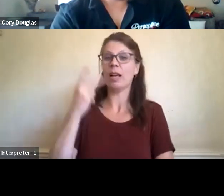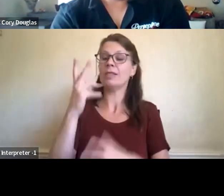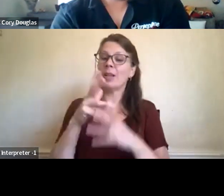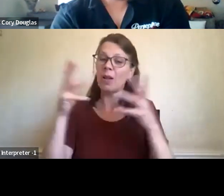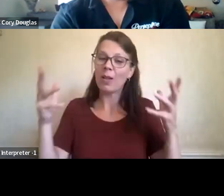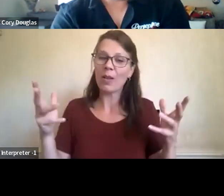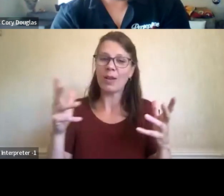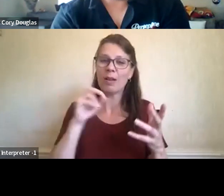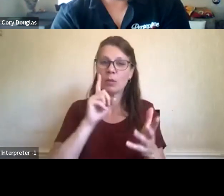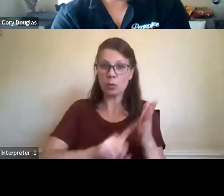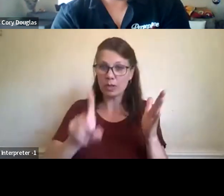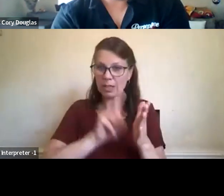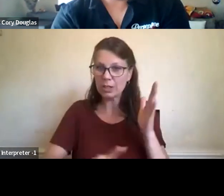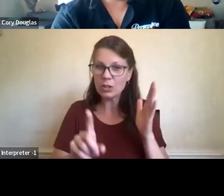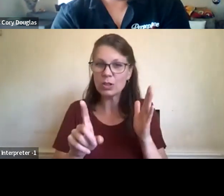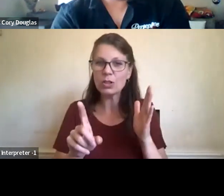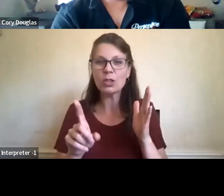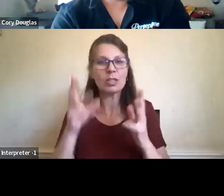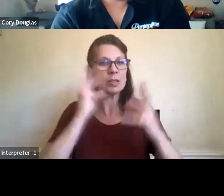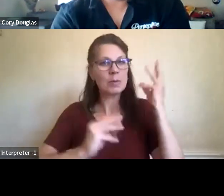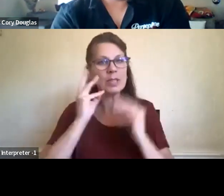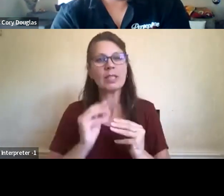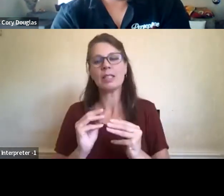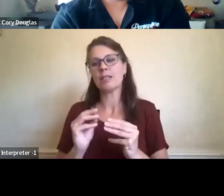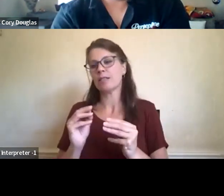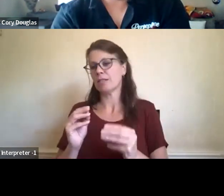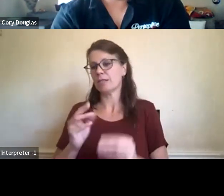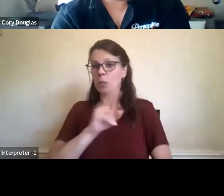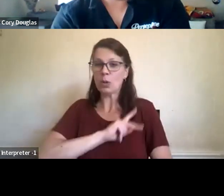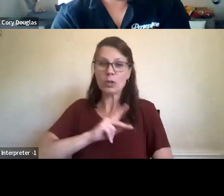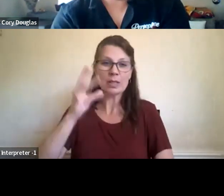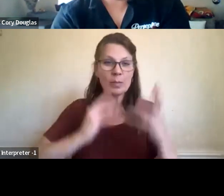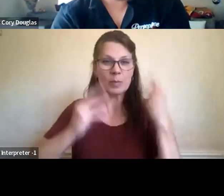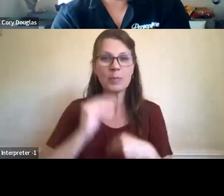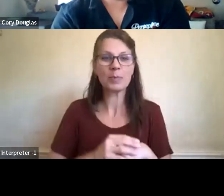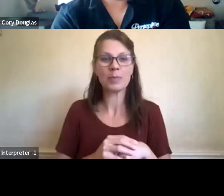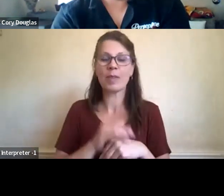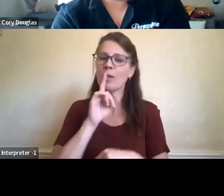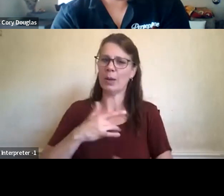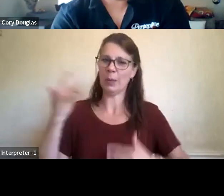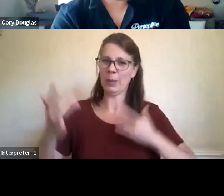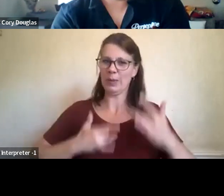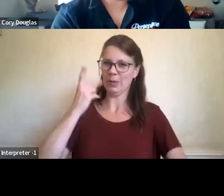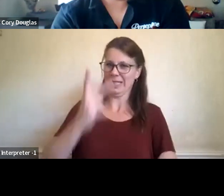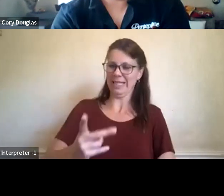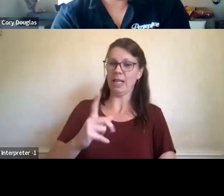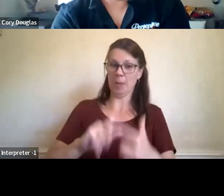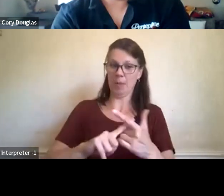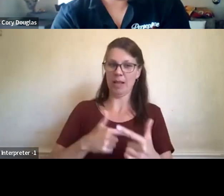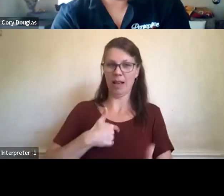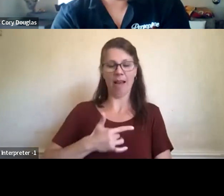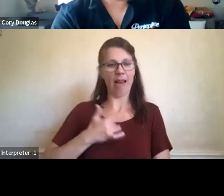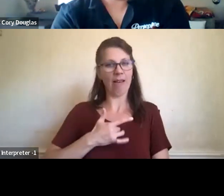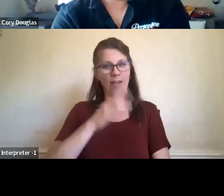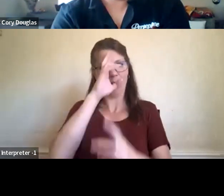and my personal journey. And I just, it's, it's very exciting. And I'm excited to be here on on this panel. And,